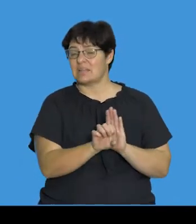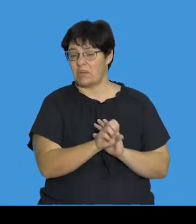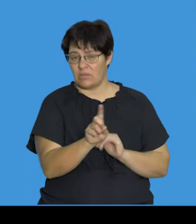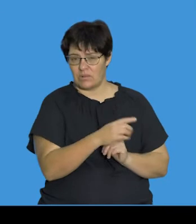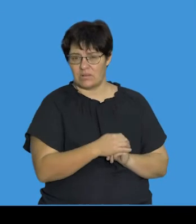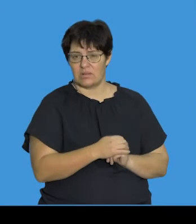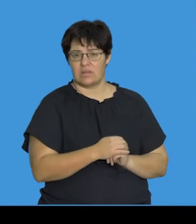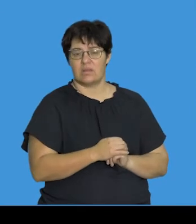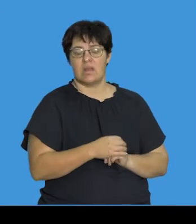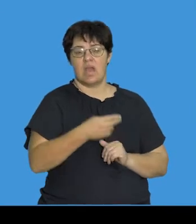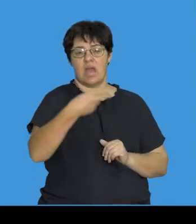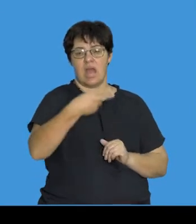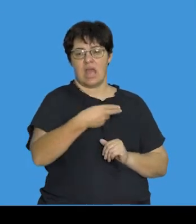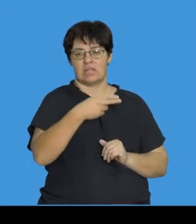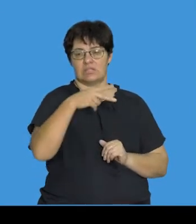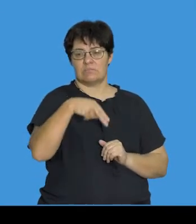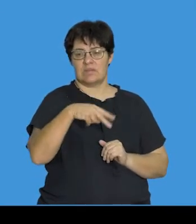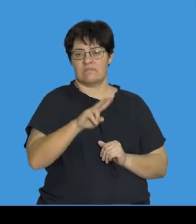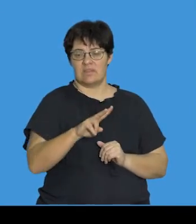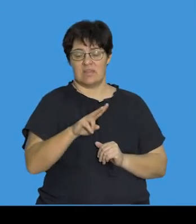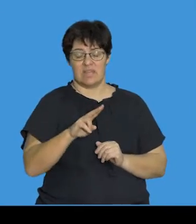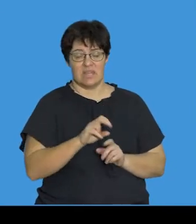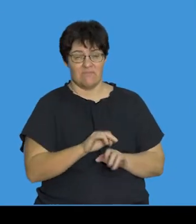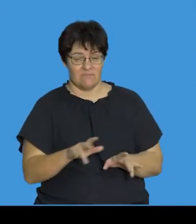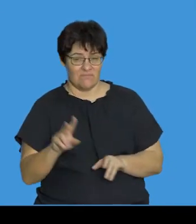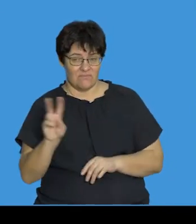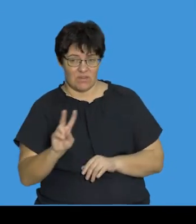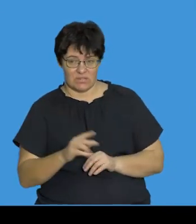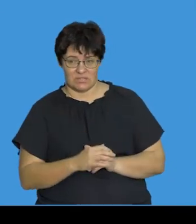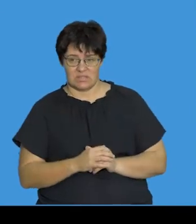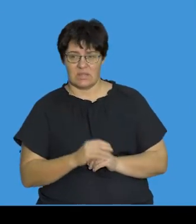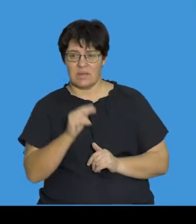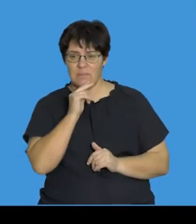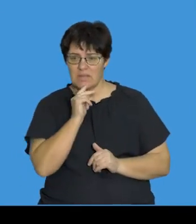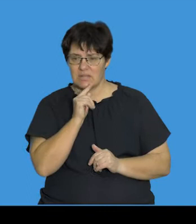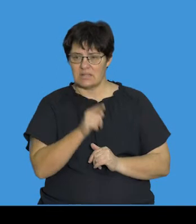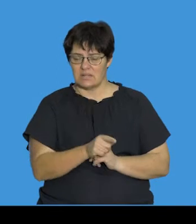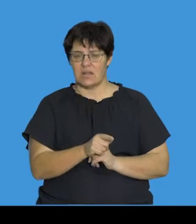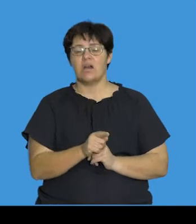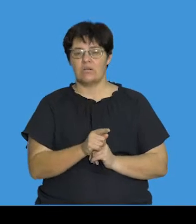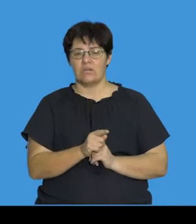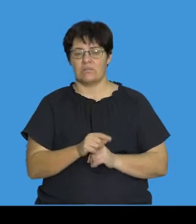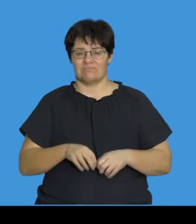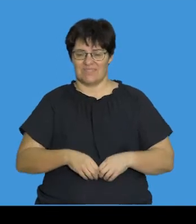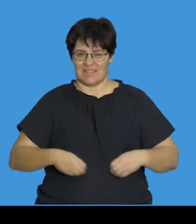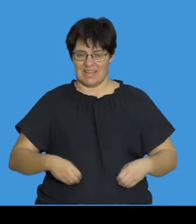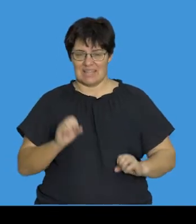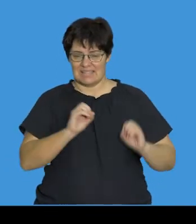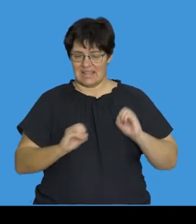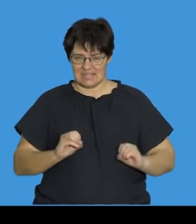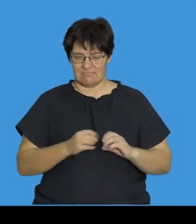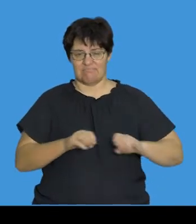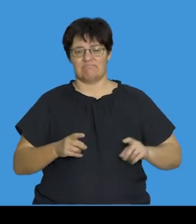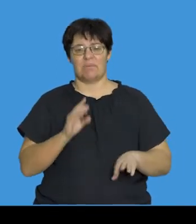example of that is the HPV virus, which is linked to the initiation of mutations in your cervical cells.